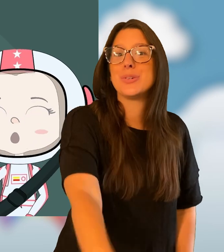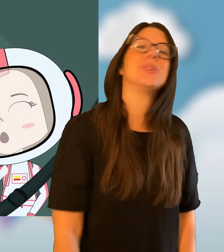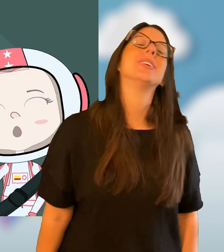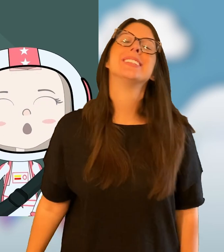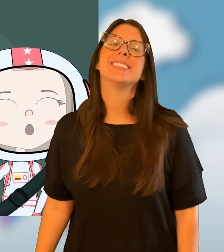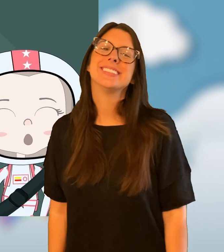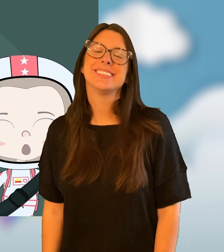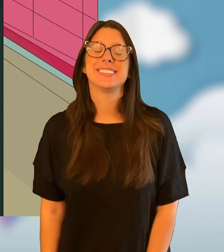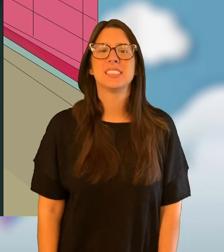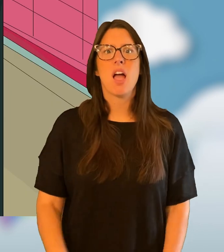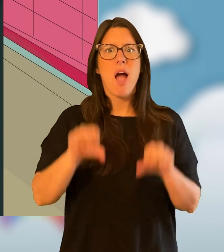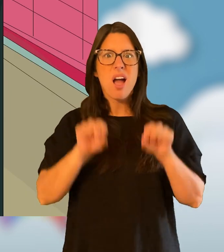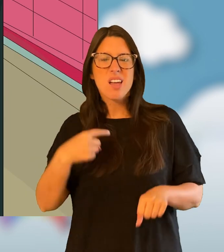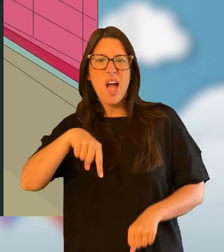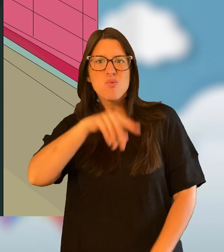do?